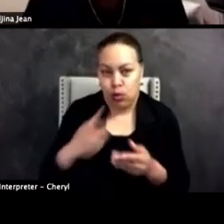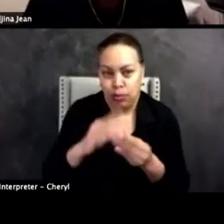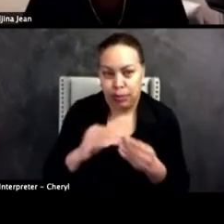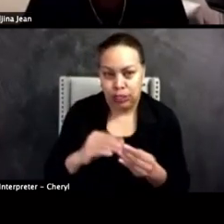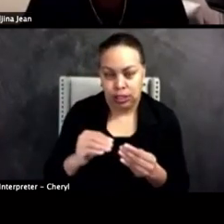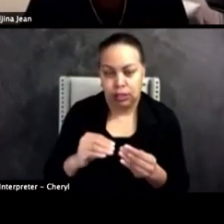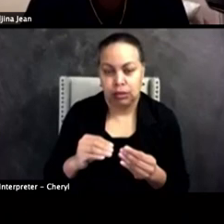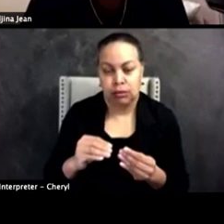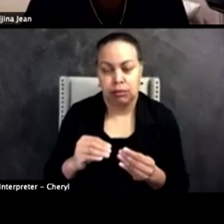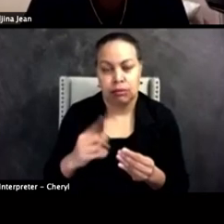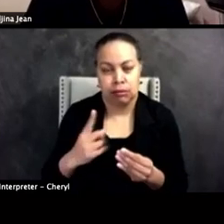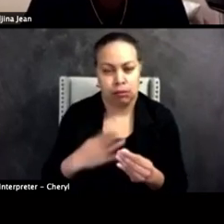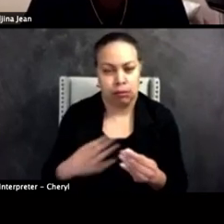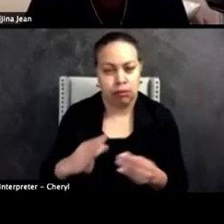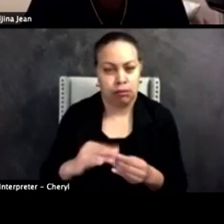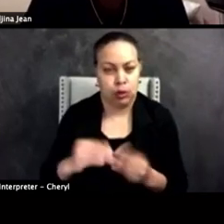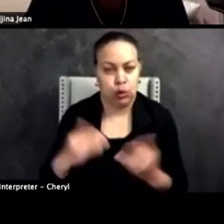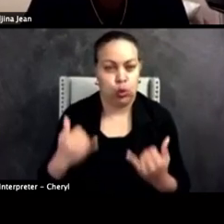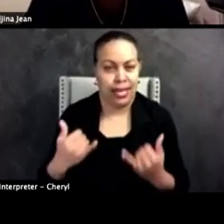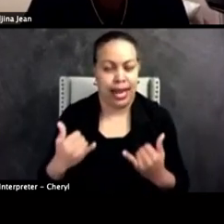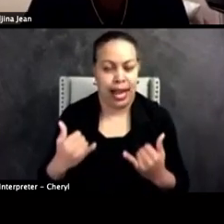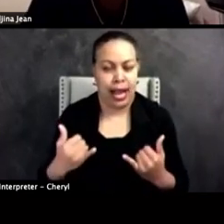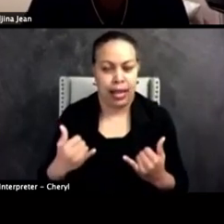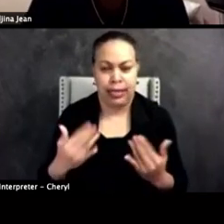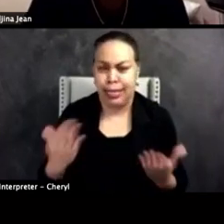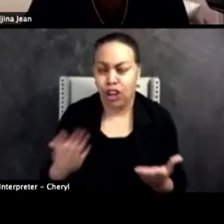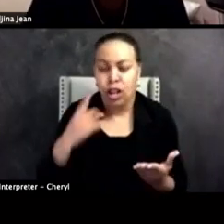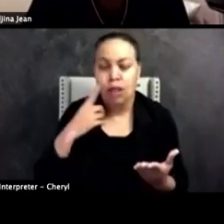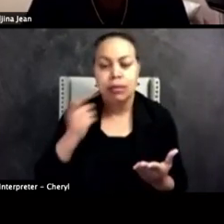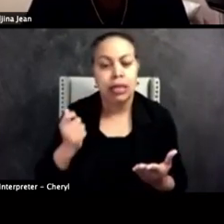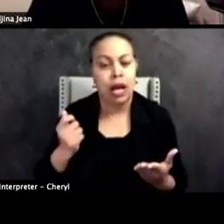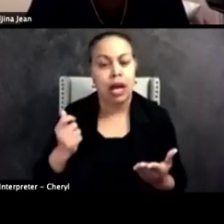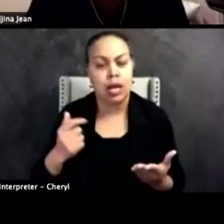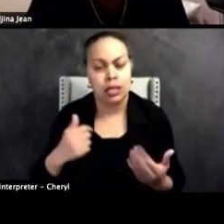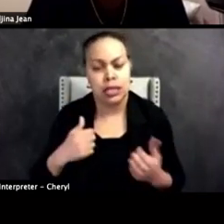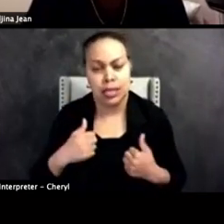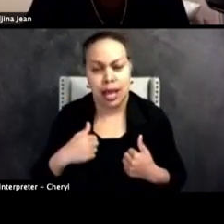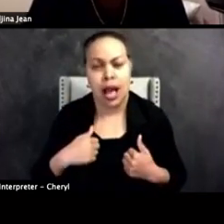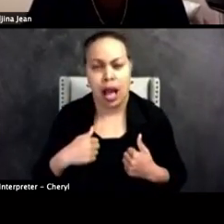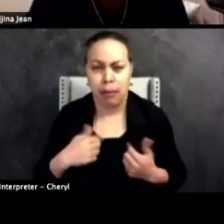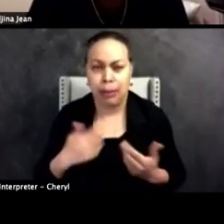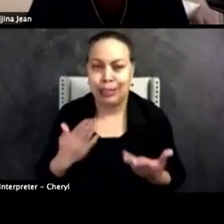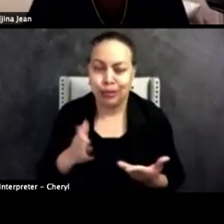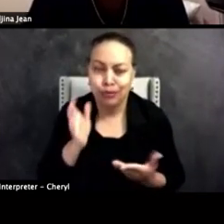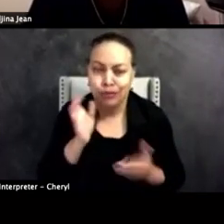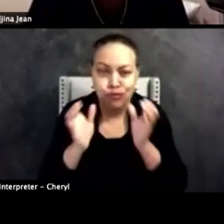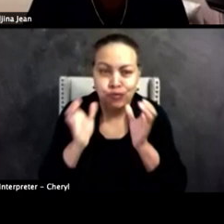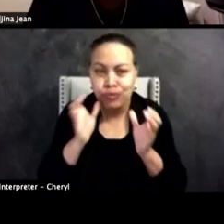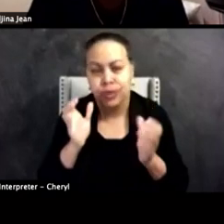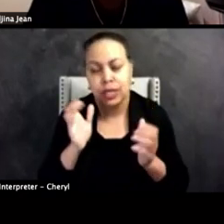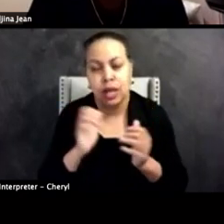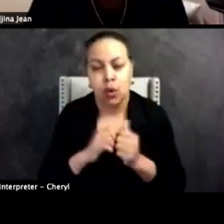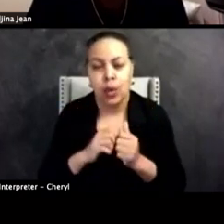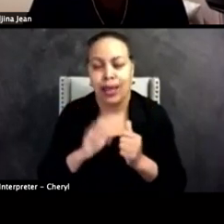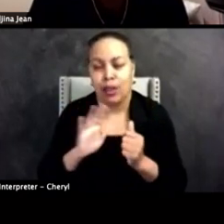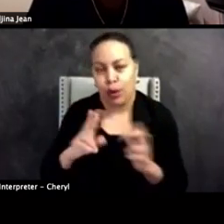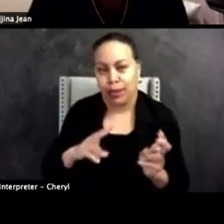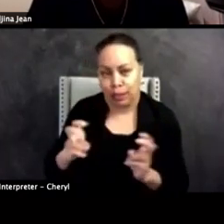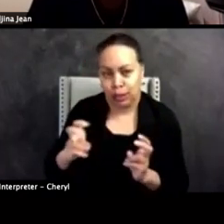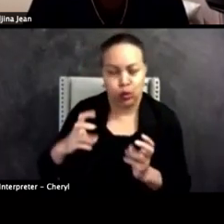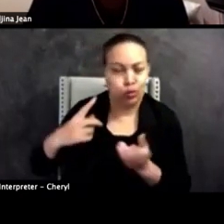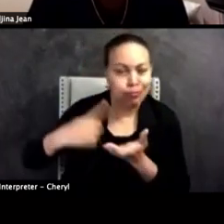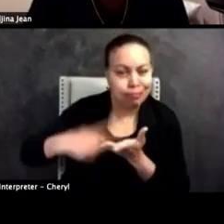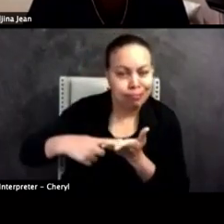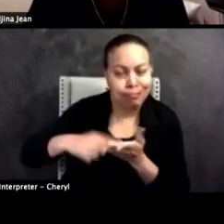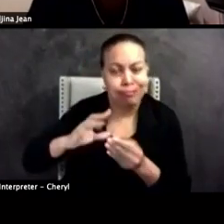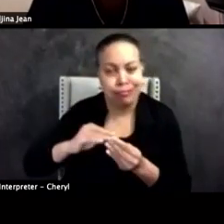once you know, one thing that you mentioned today, just hearing, cause I haven't, you know, I've been around in the conversation with the Petrini issue, however, you know,